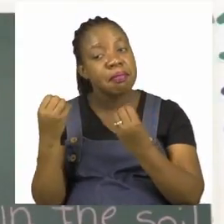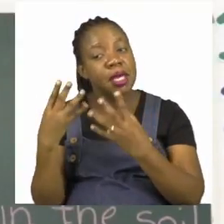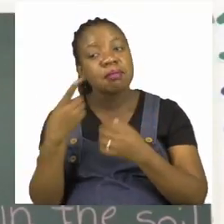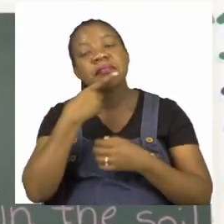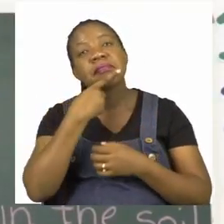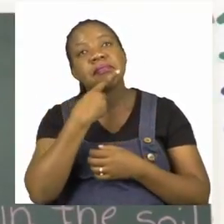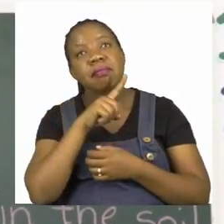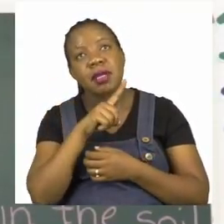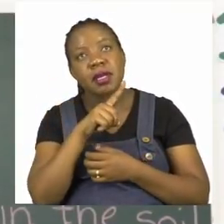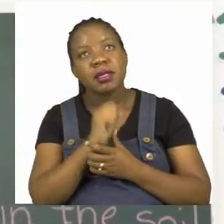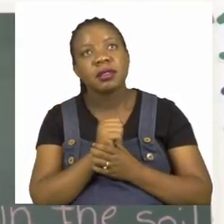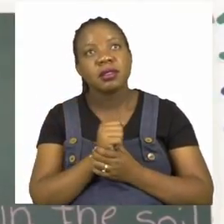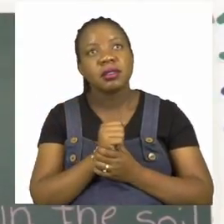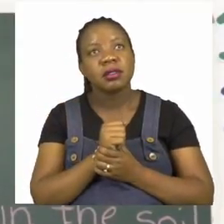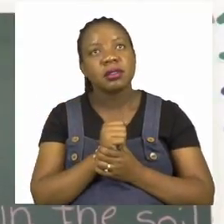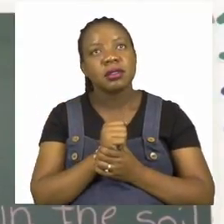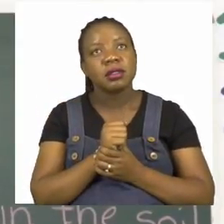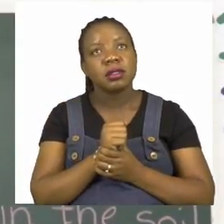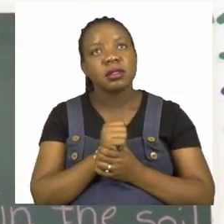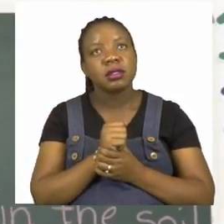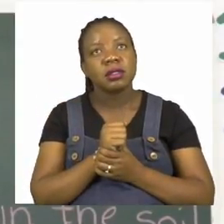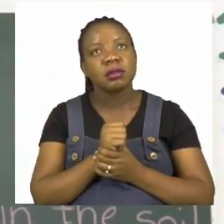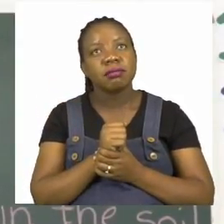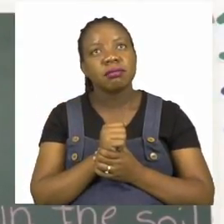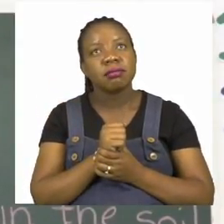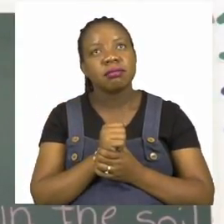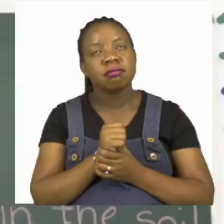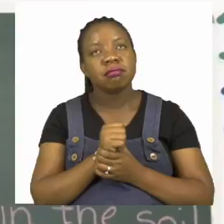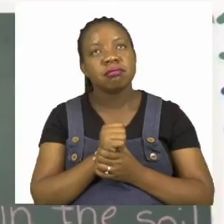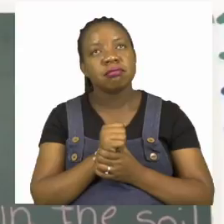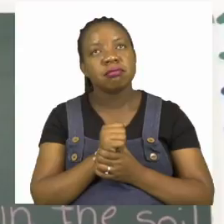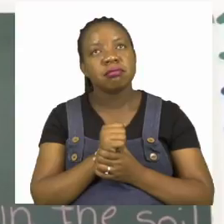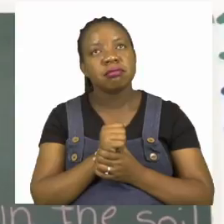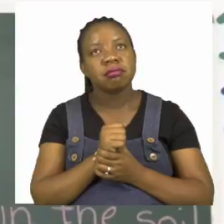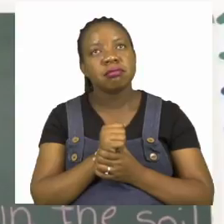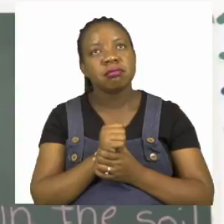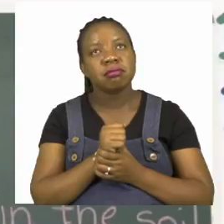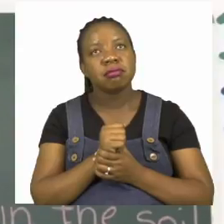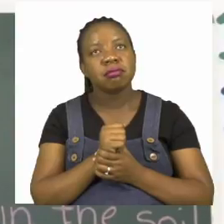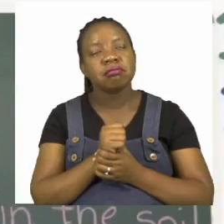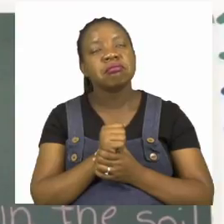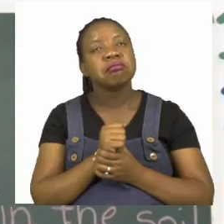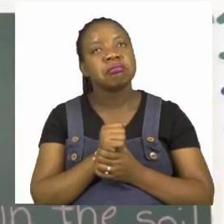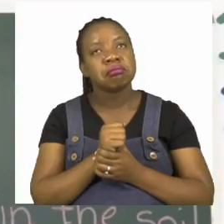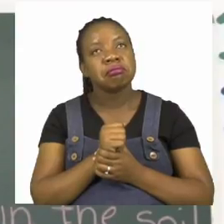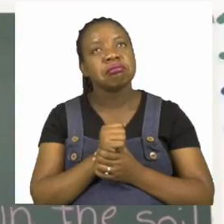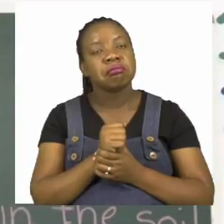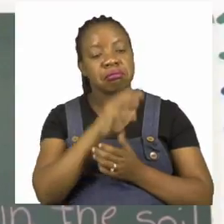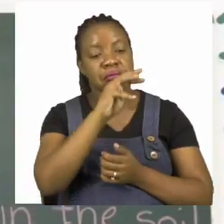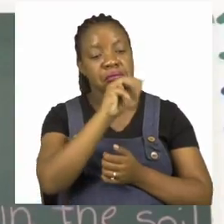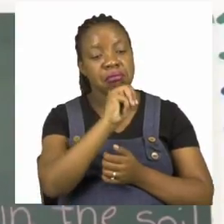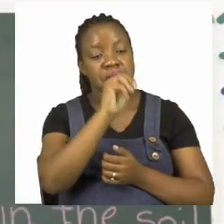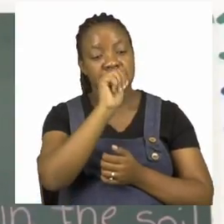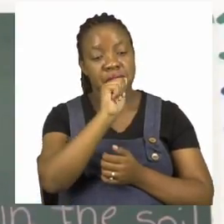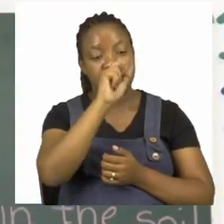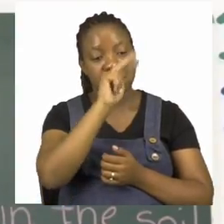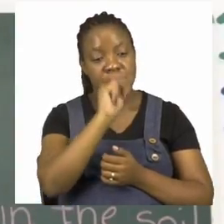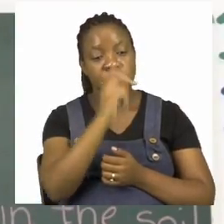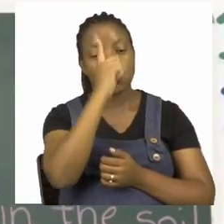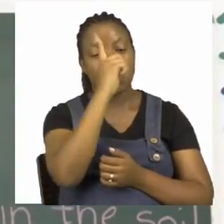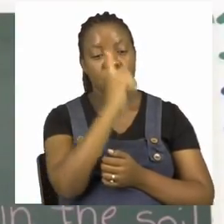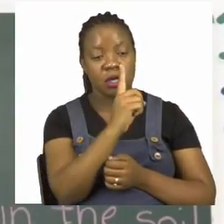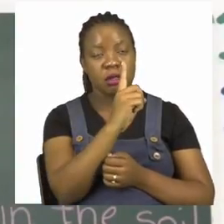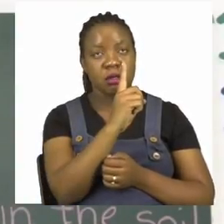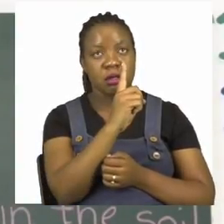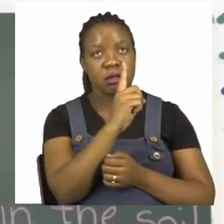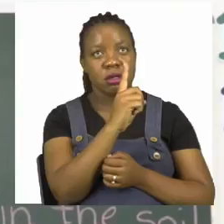the only thing that changes is the A and it becomes an E.